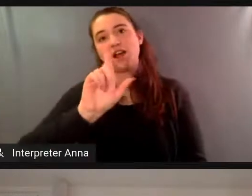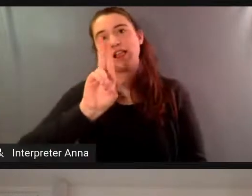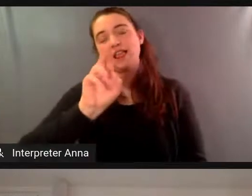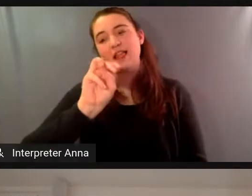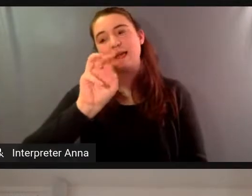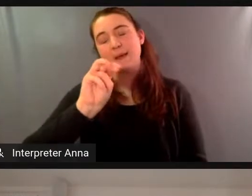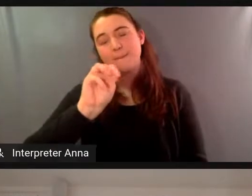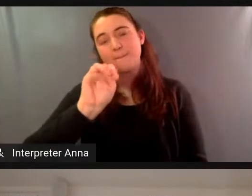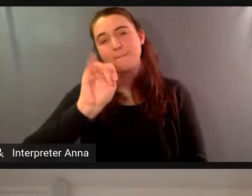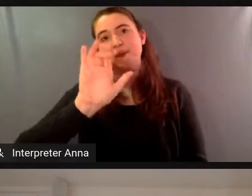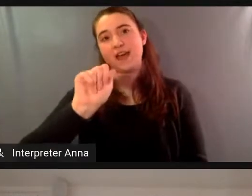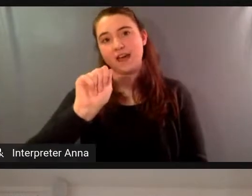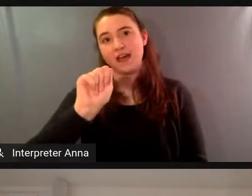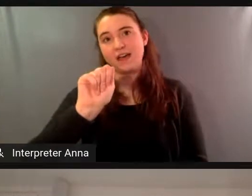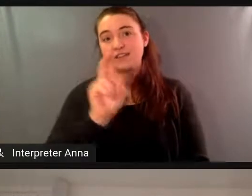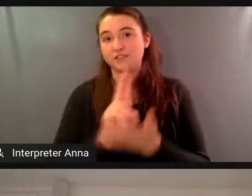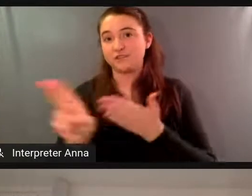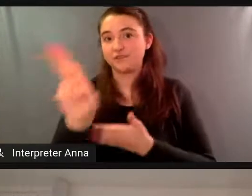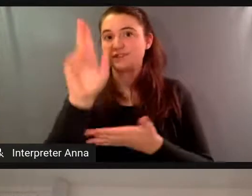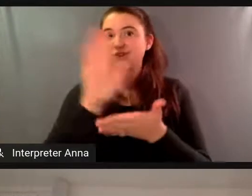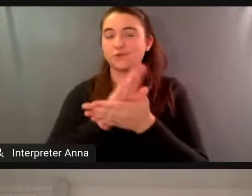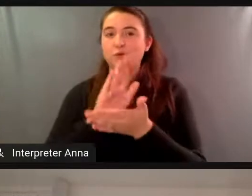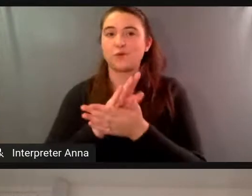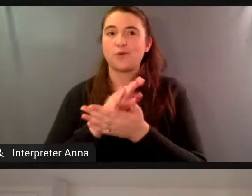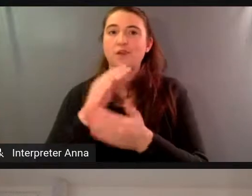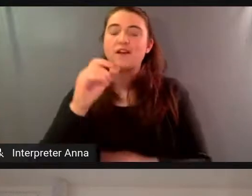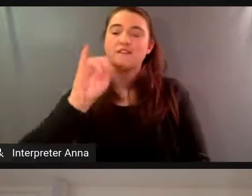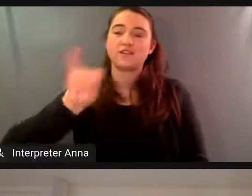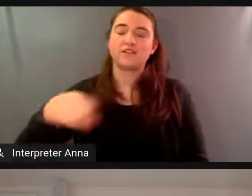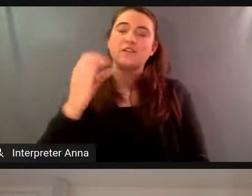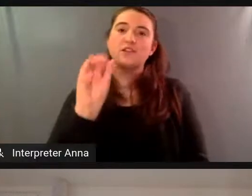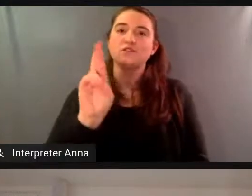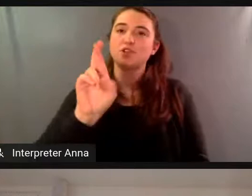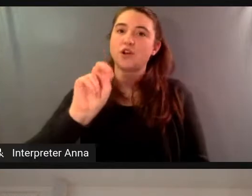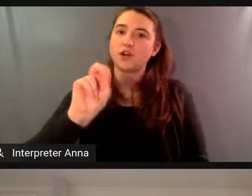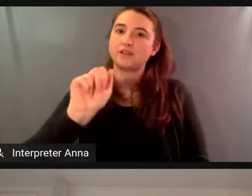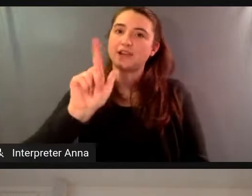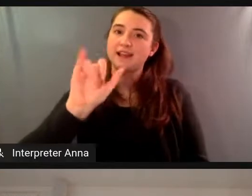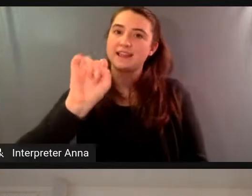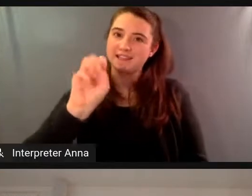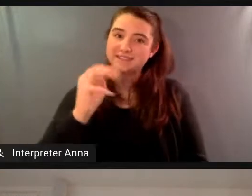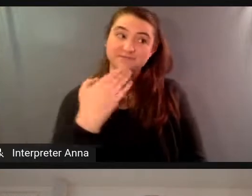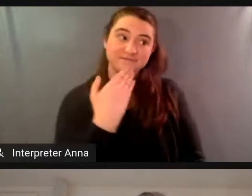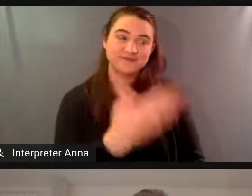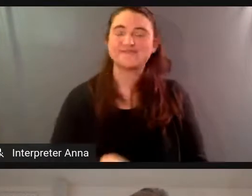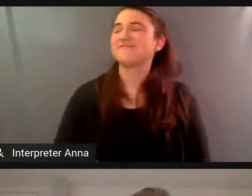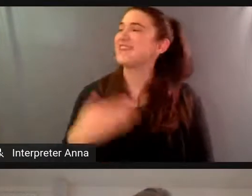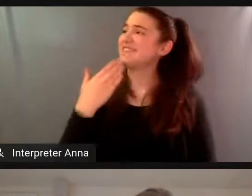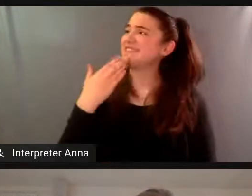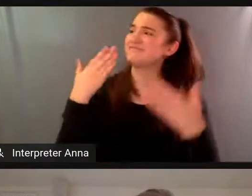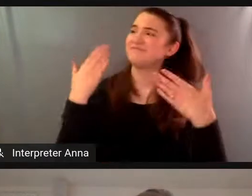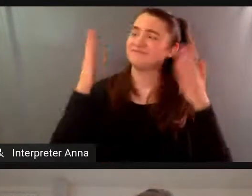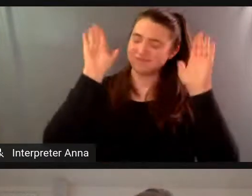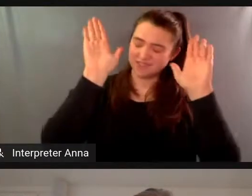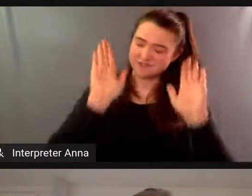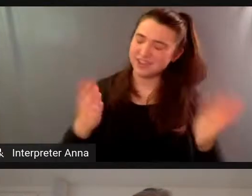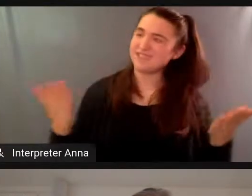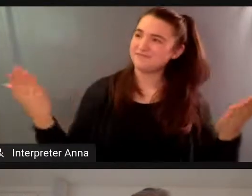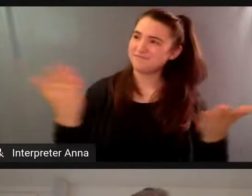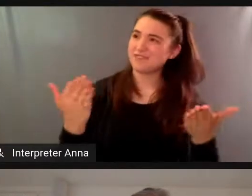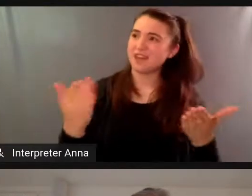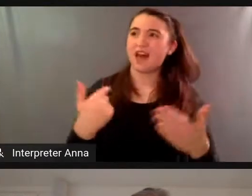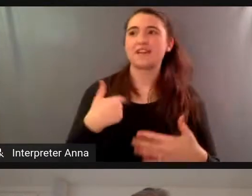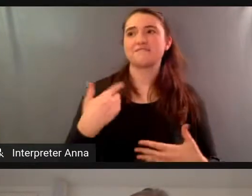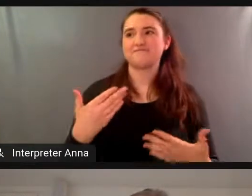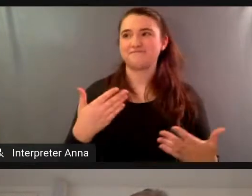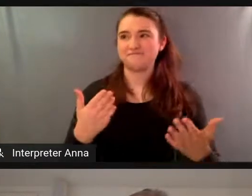brent thanks for having me it's great to be back and i'm so happy that you guys have come up with an innovative way to continue